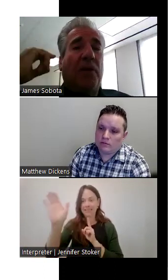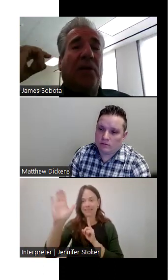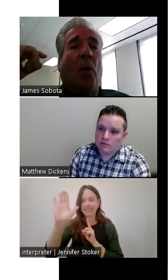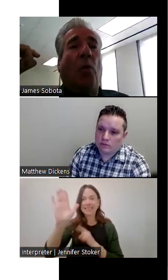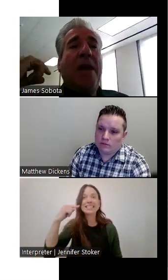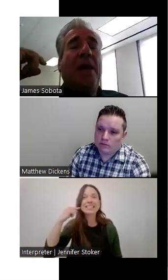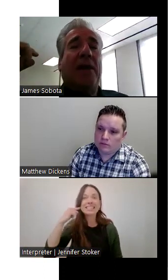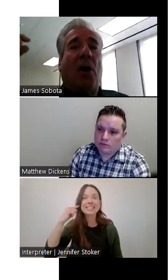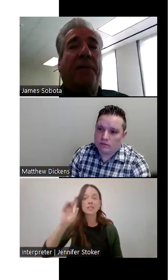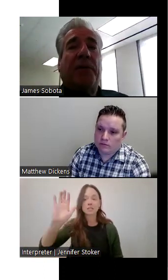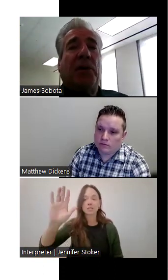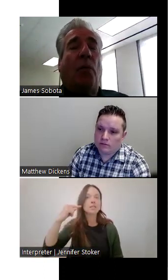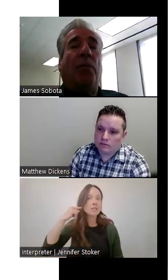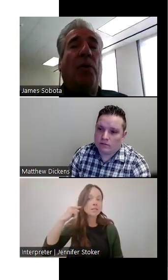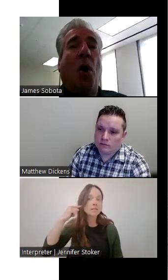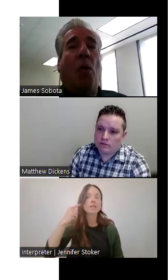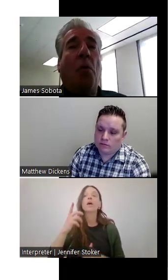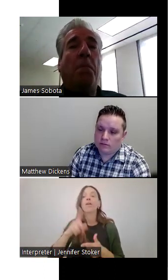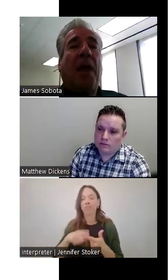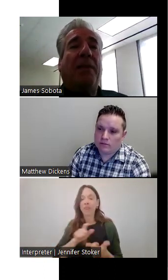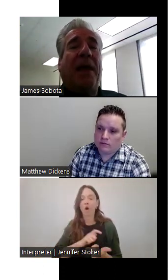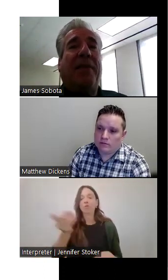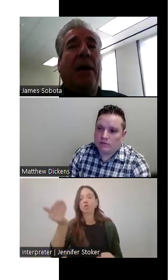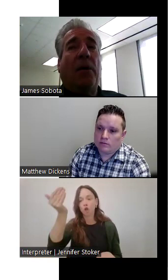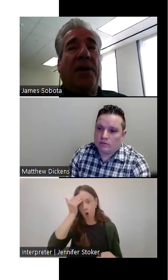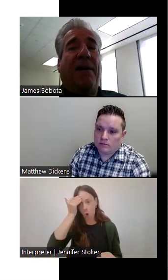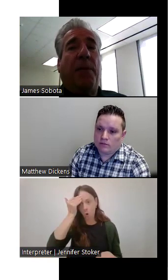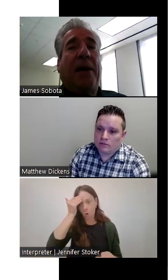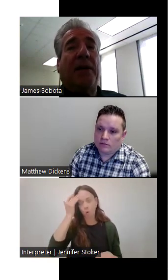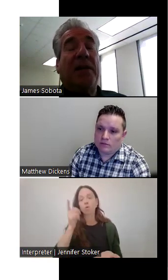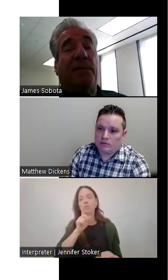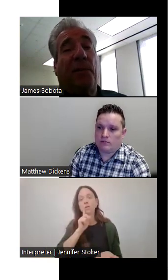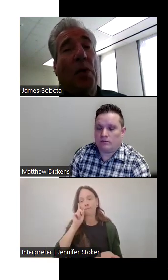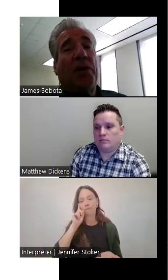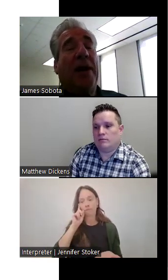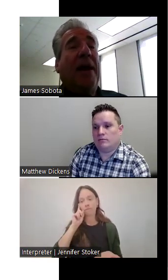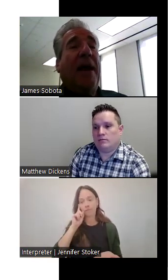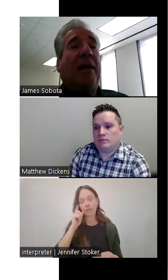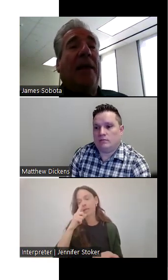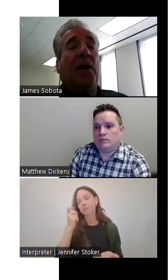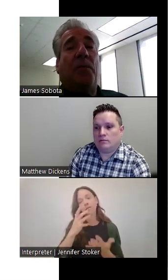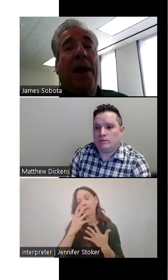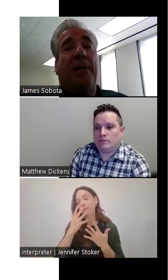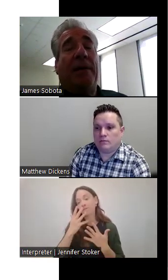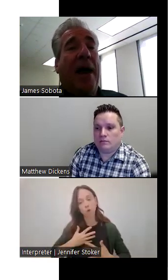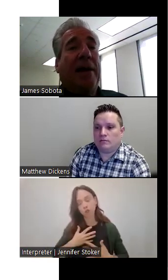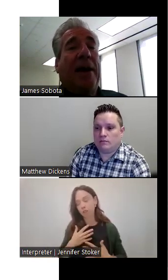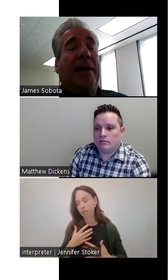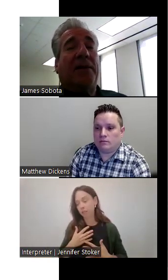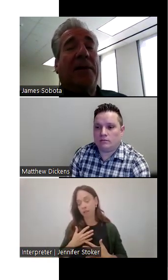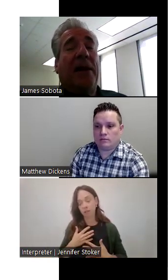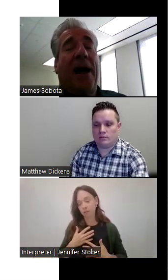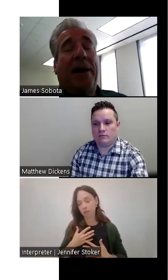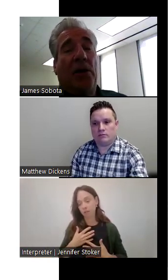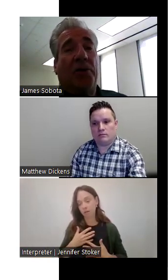ear. So we as officers will know that they are deaf because it's unfortunate. There has been not